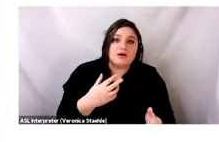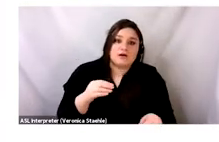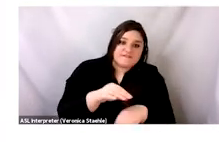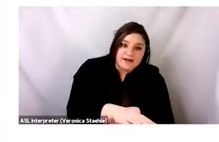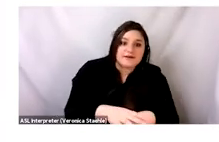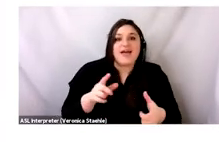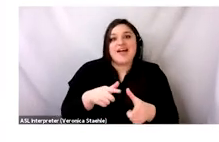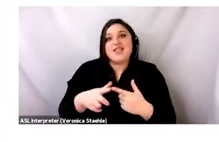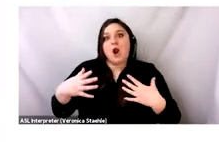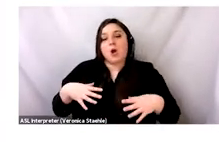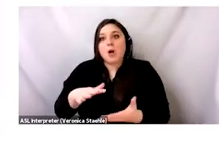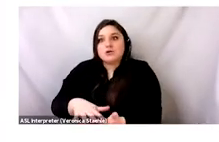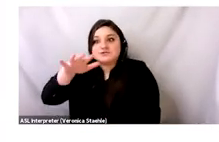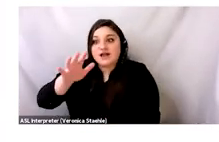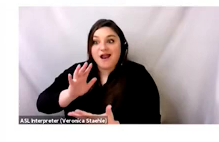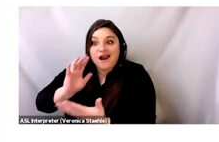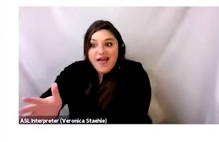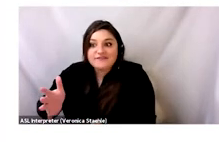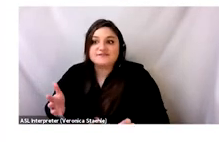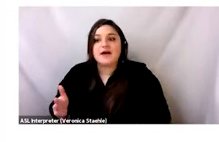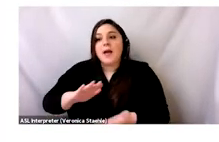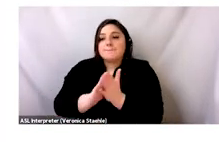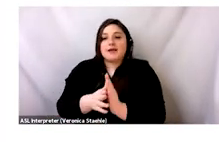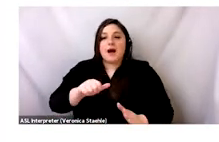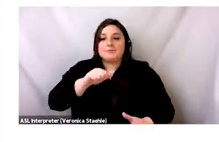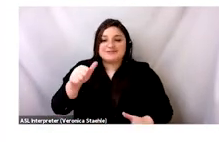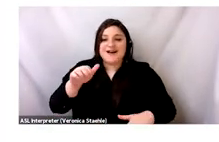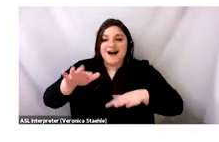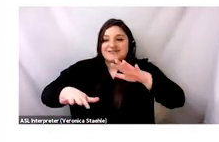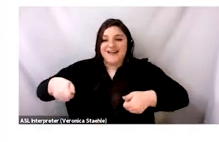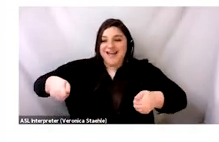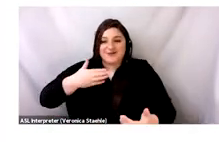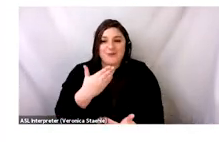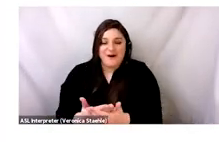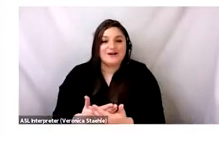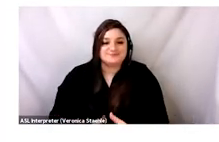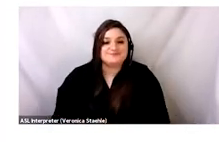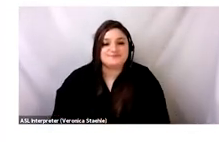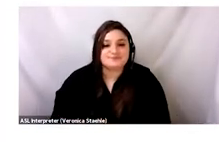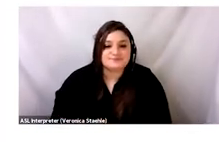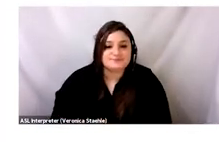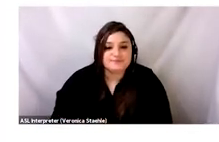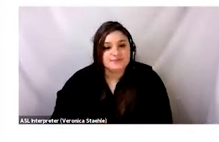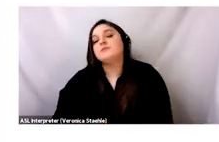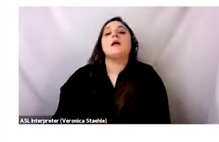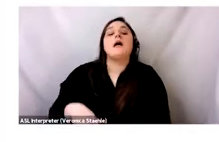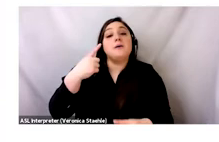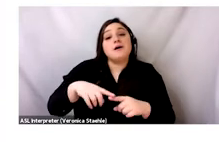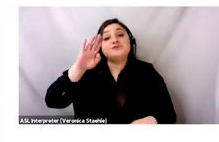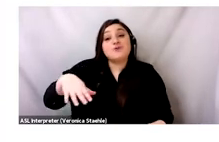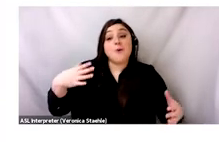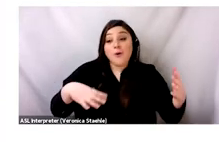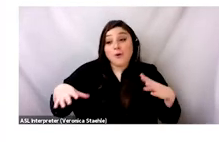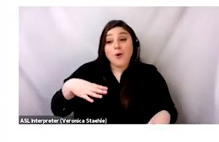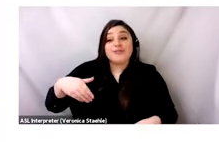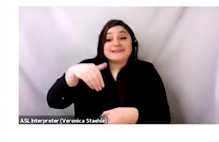avoid these piles of secondhand clothing, which leads to basically uneven compression. Second, clothing